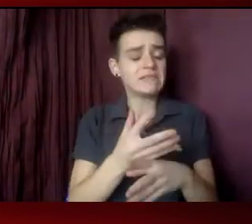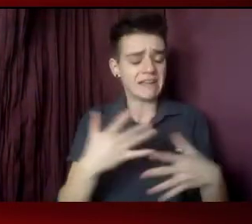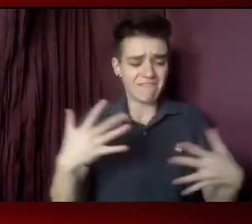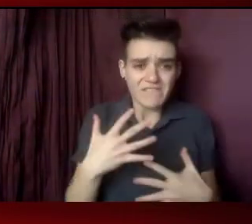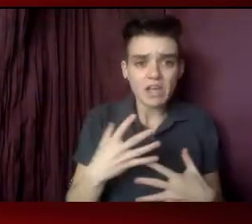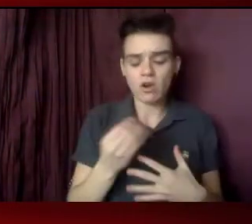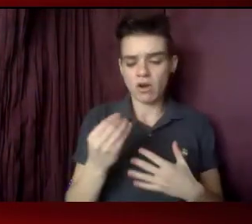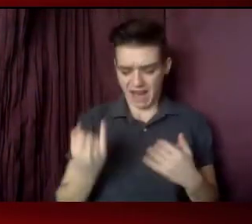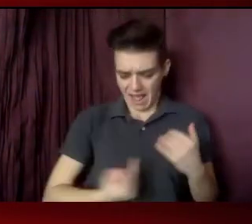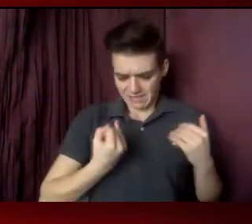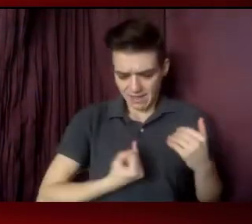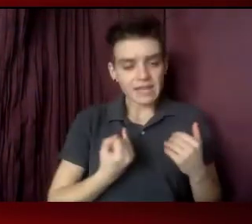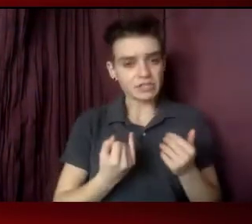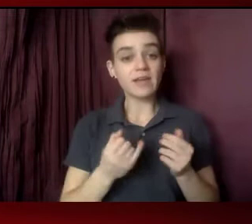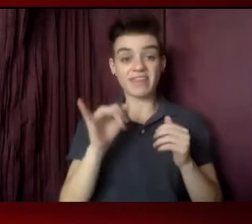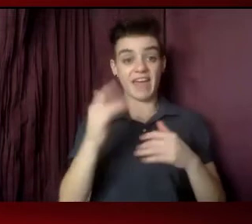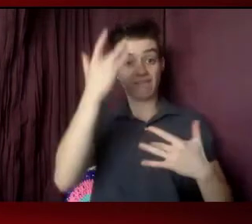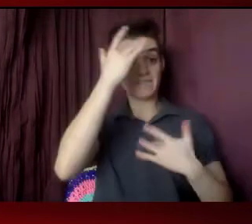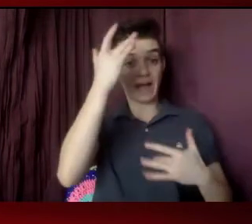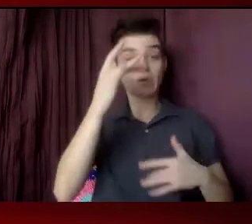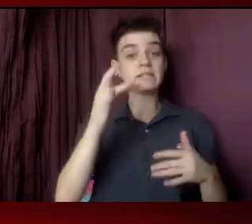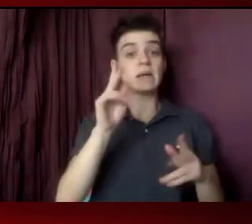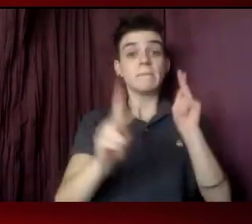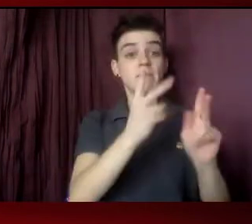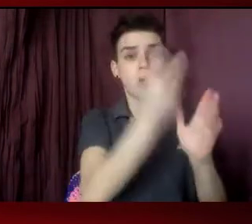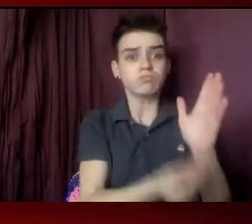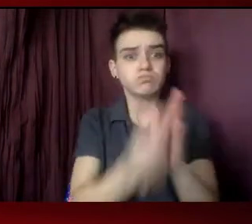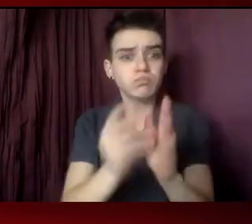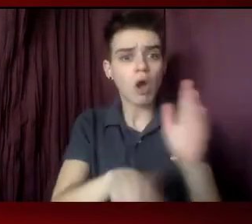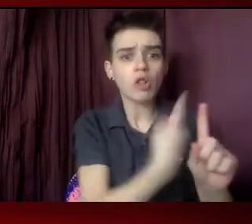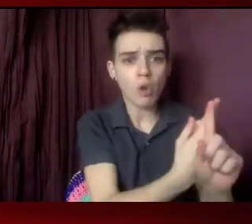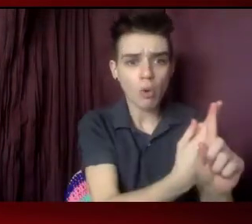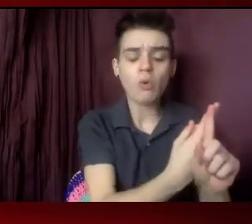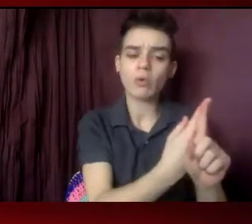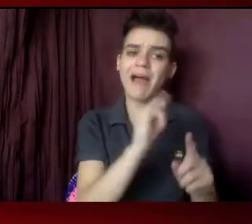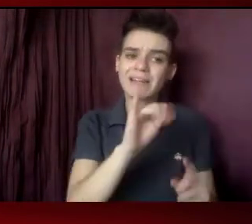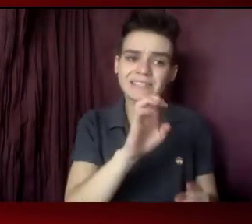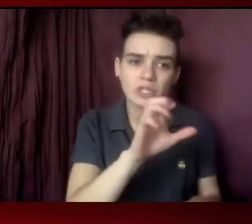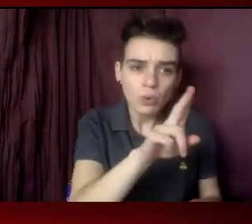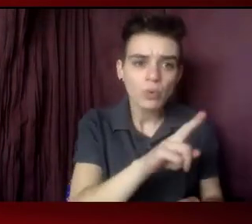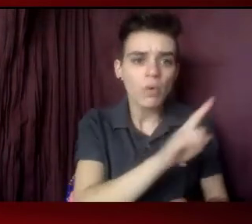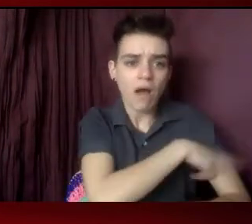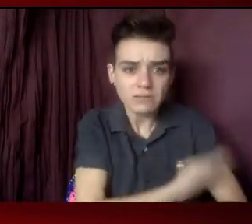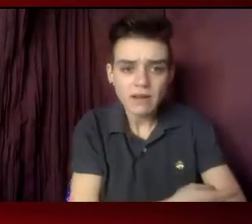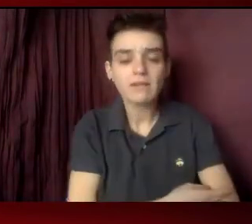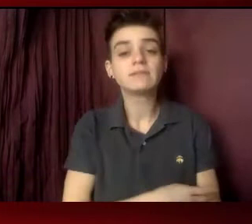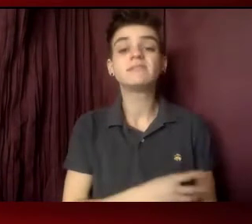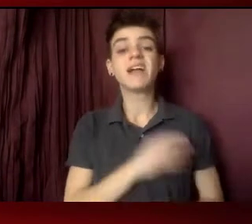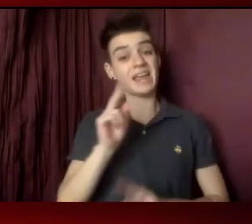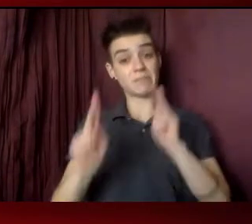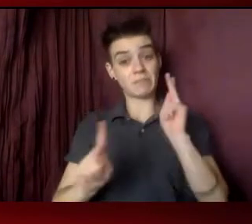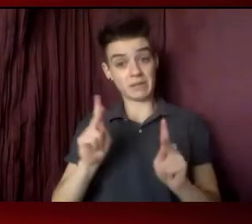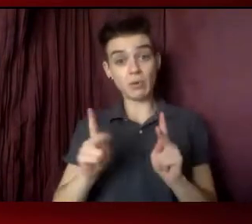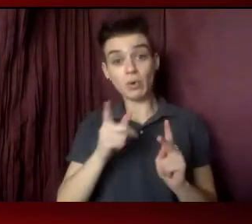A virus leaving people dying alone in ICUs and people who are positive feeling